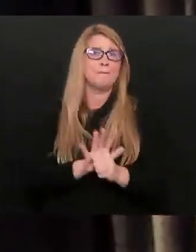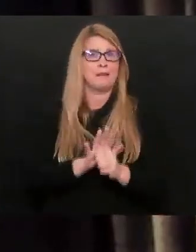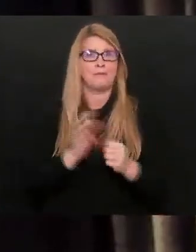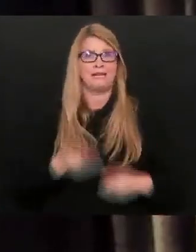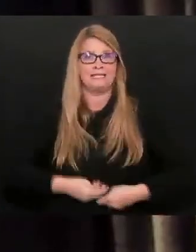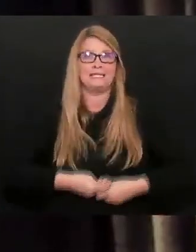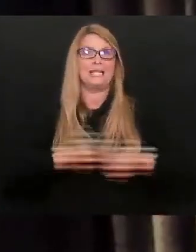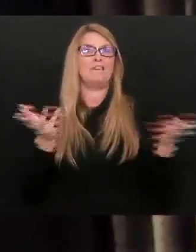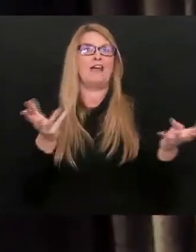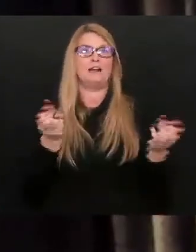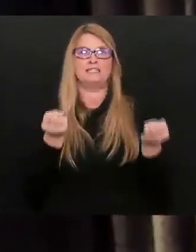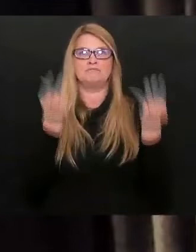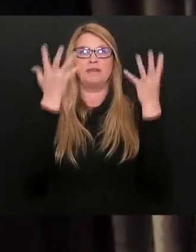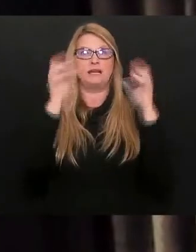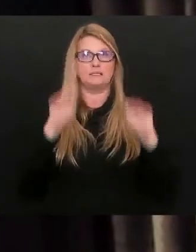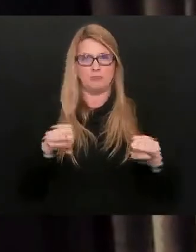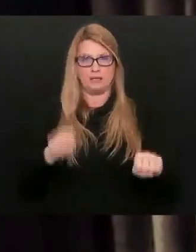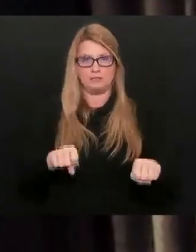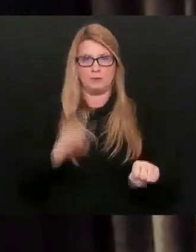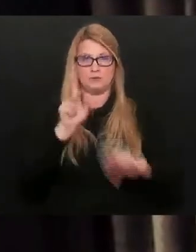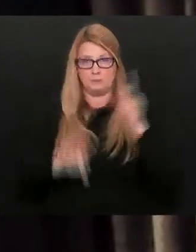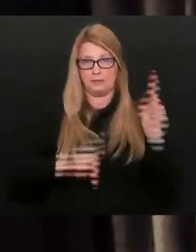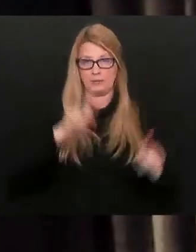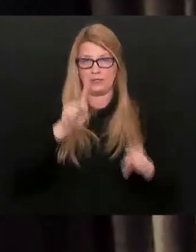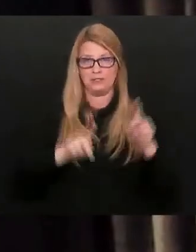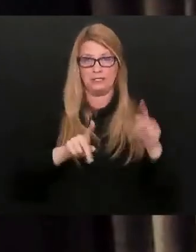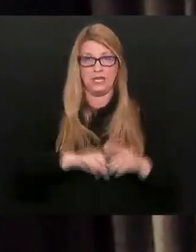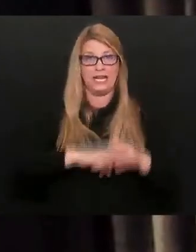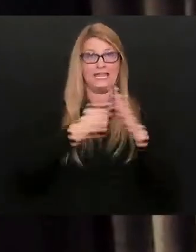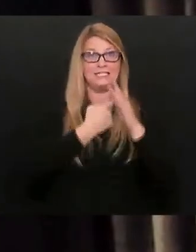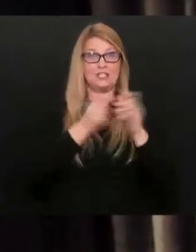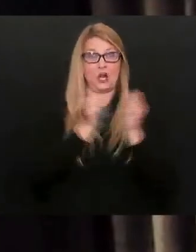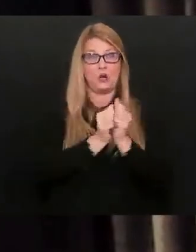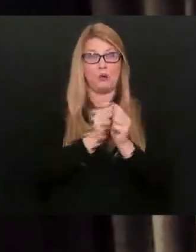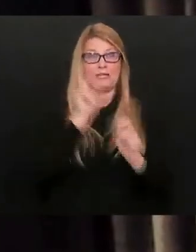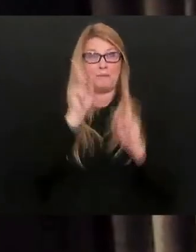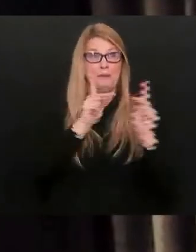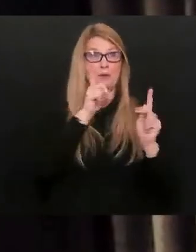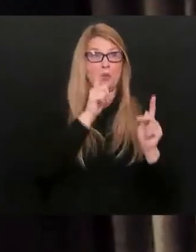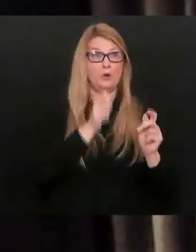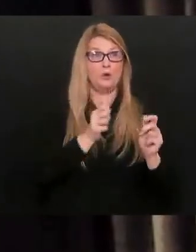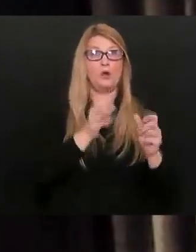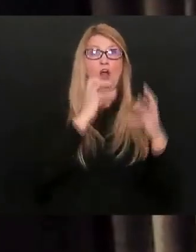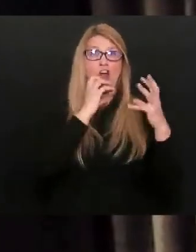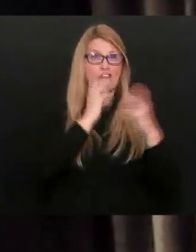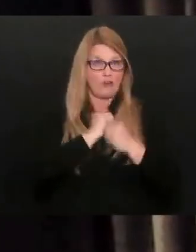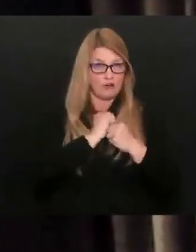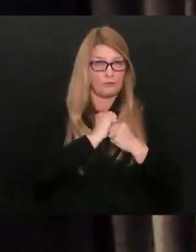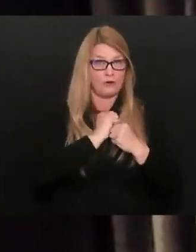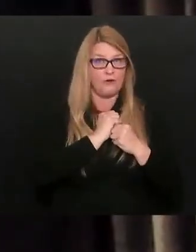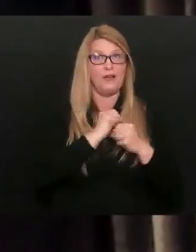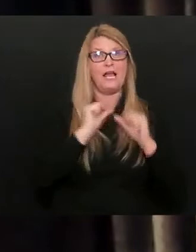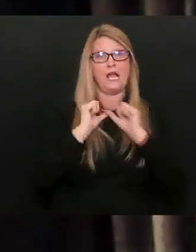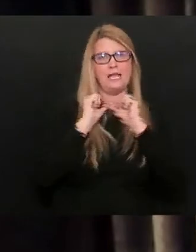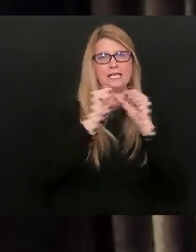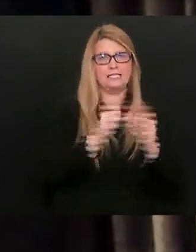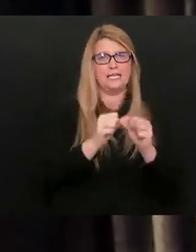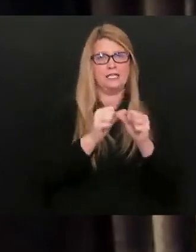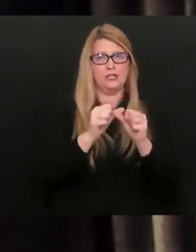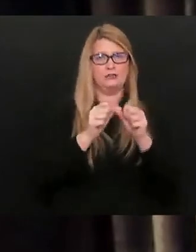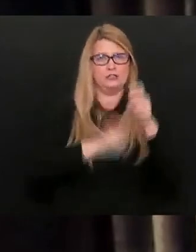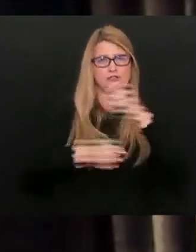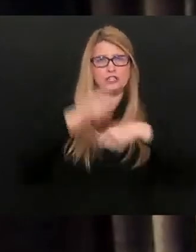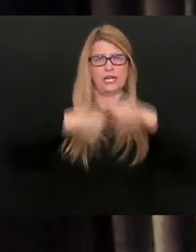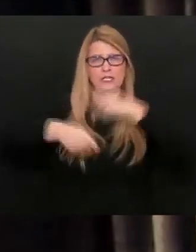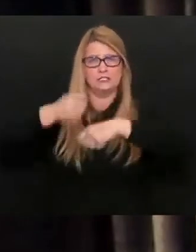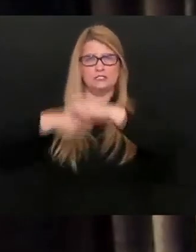vaccines to as many people as possible, start with the most vulnerable, and continue to evolve our priority list so,